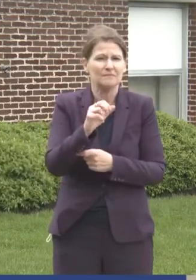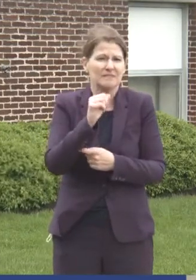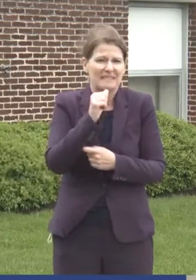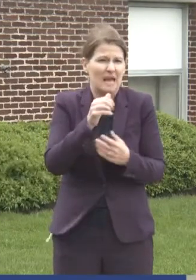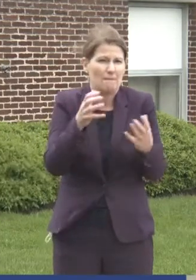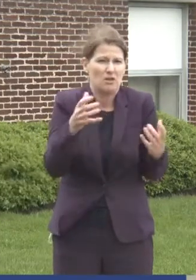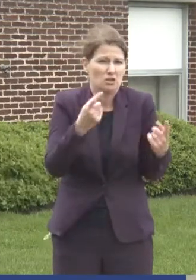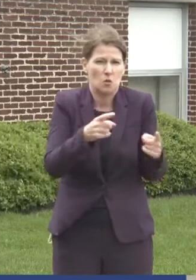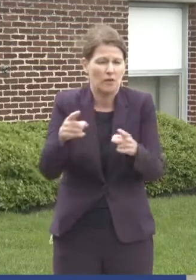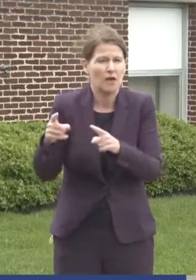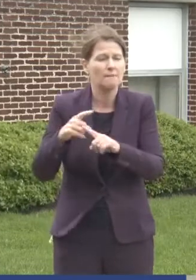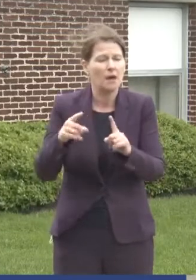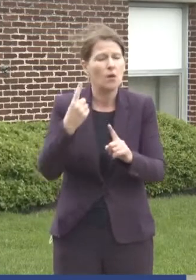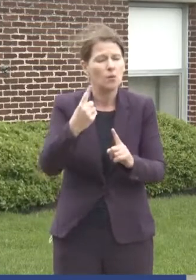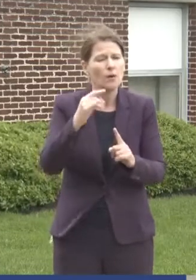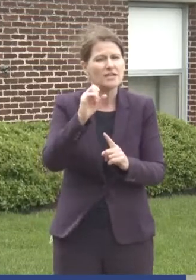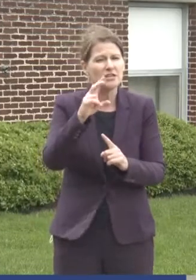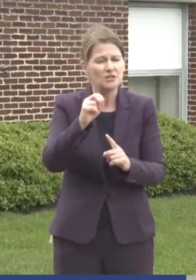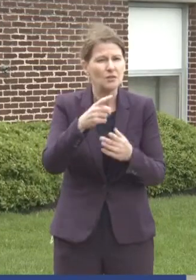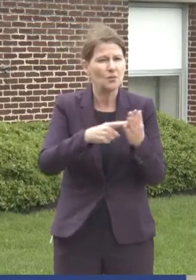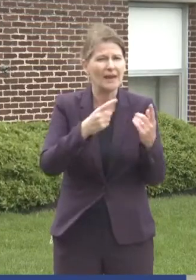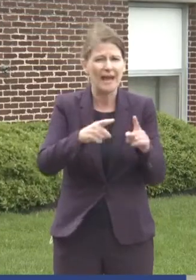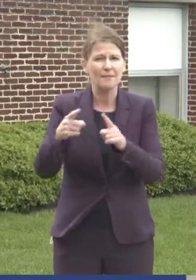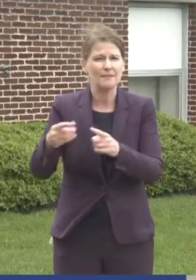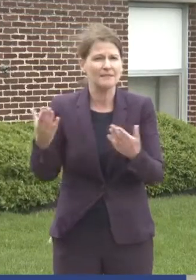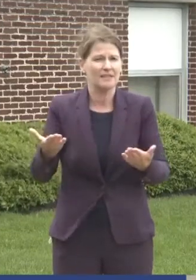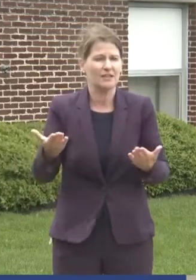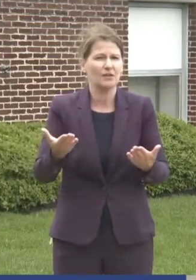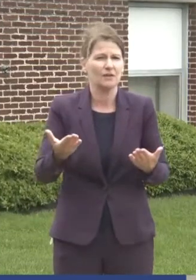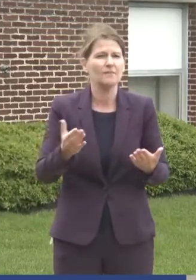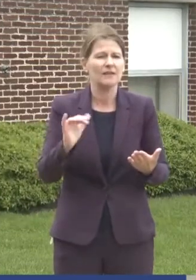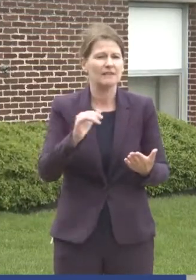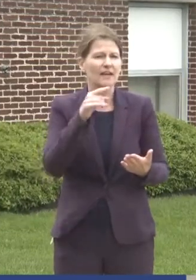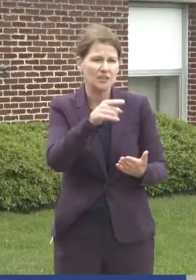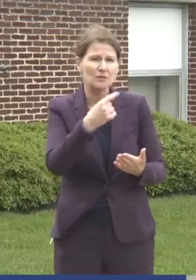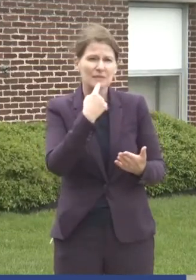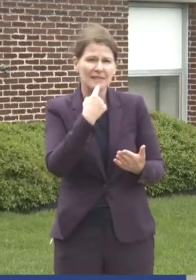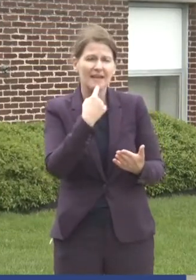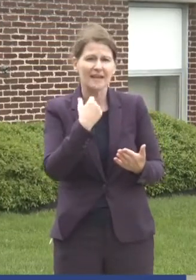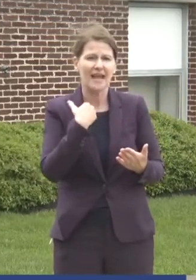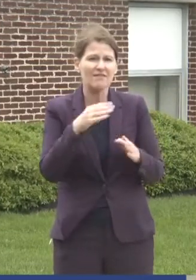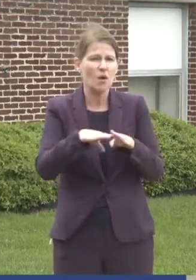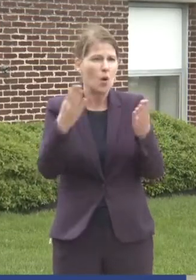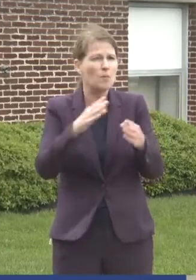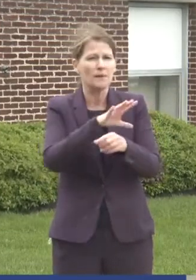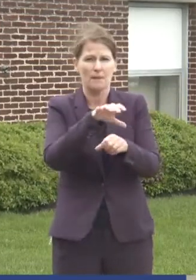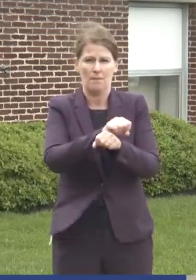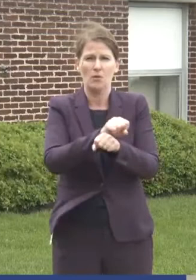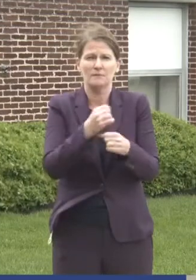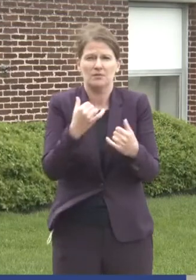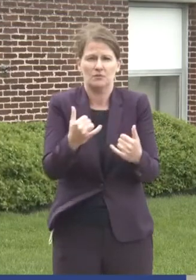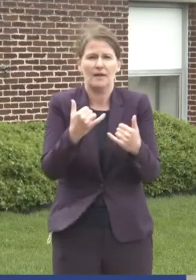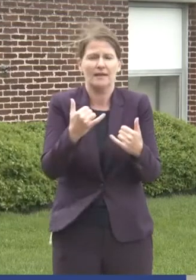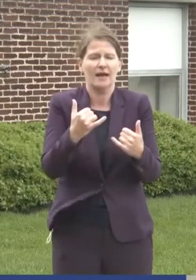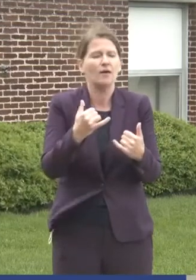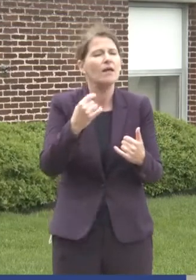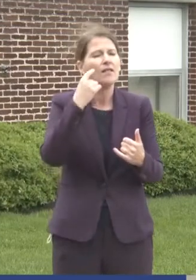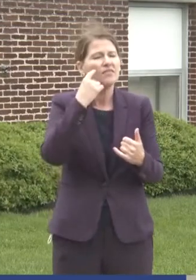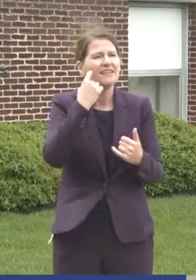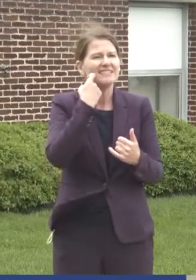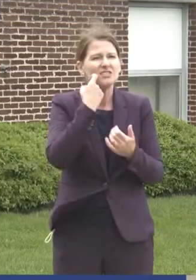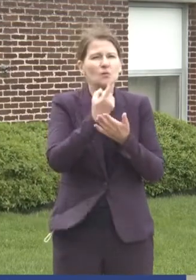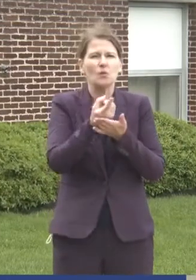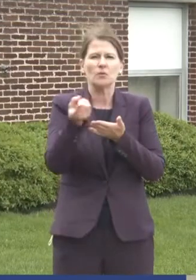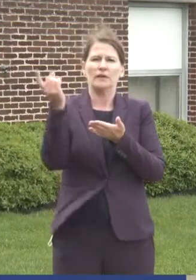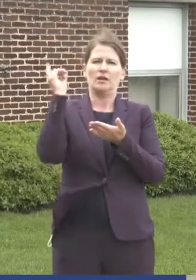much going on. What is an issue here is that there are, as you point out, open appointments right now. Now, think back a week